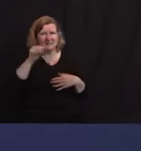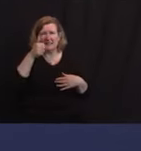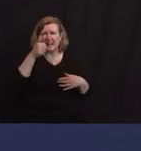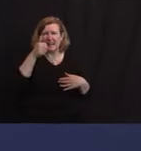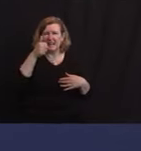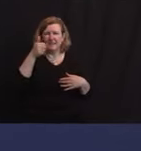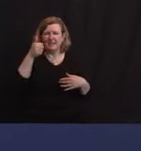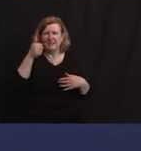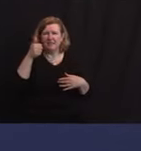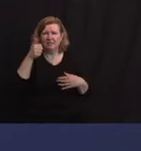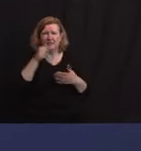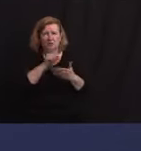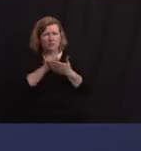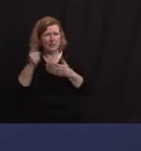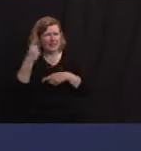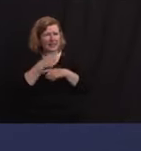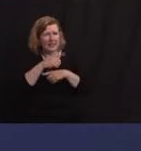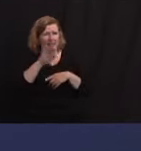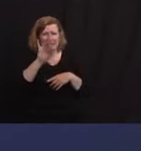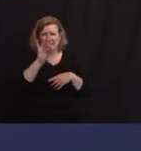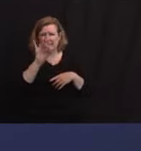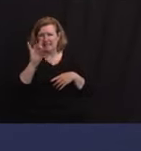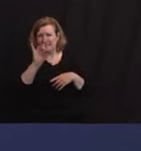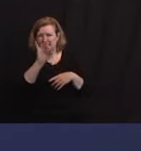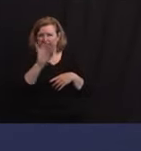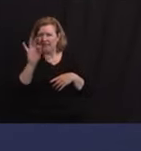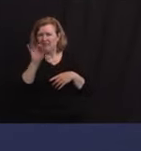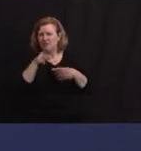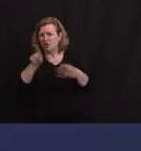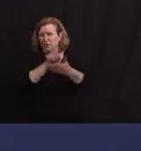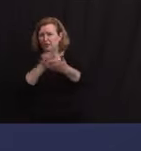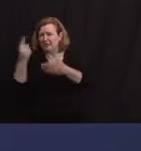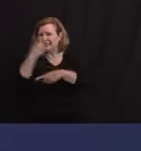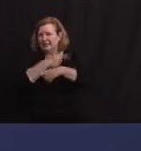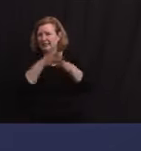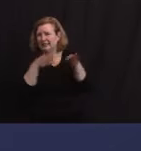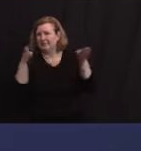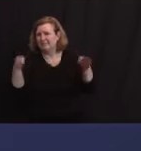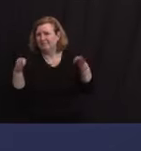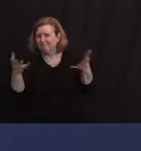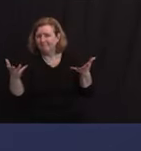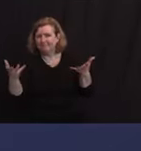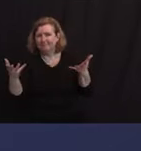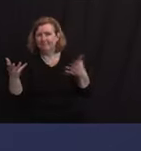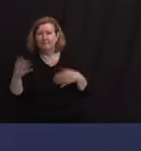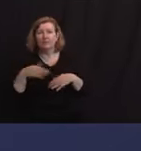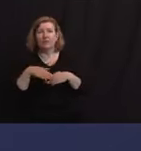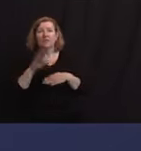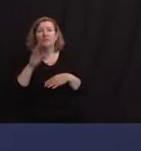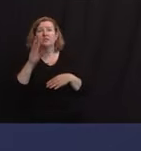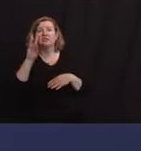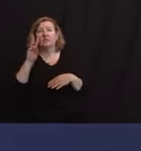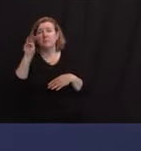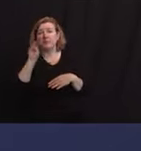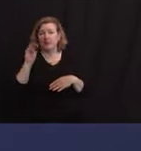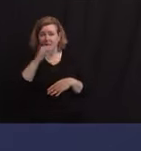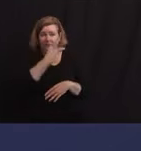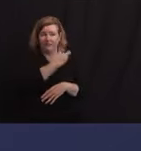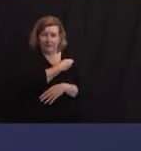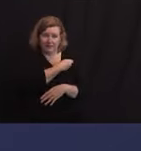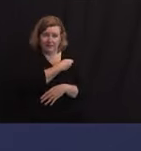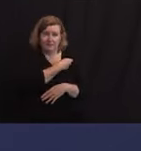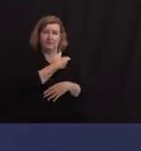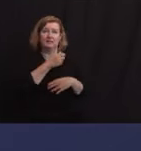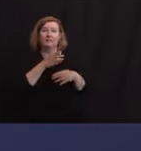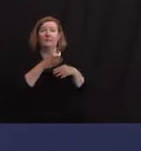digits. But again, slowly but surely. And when you have over 6 million shots in the arms, over half the 4.7